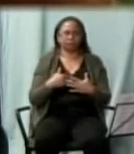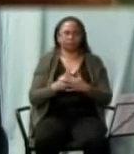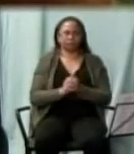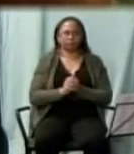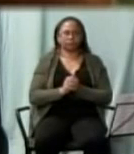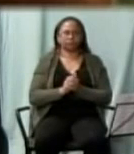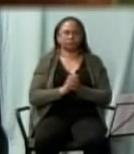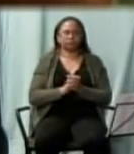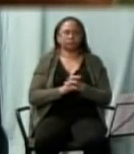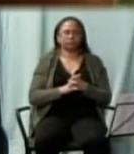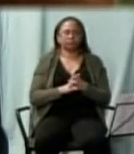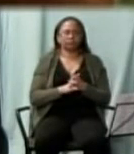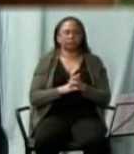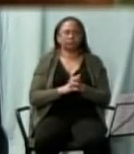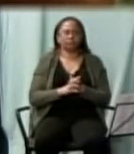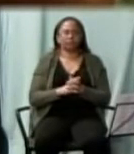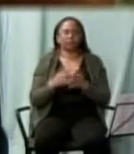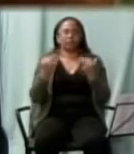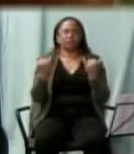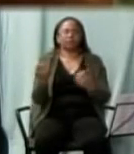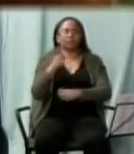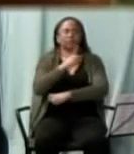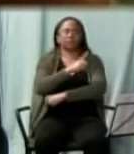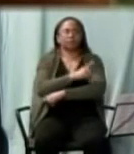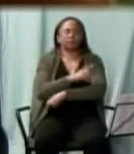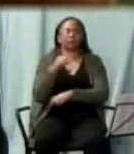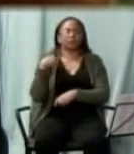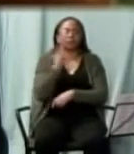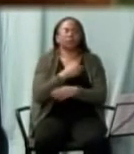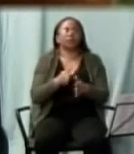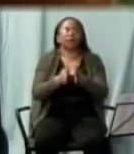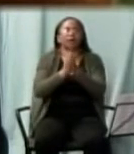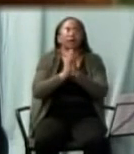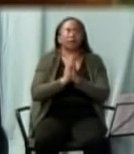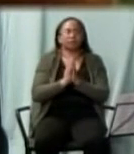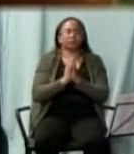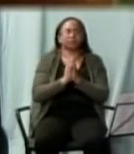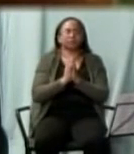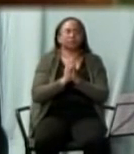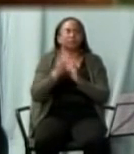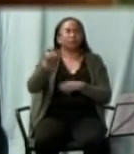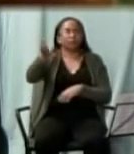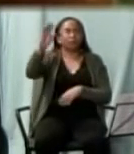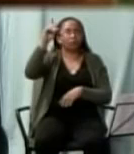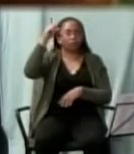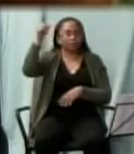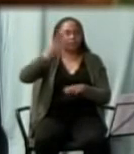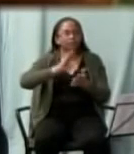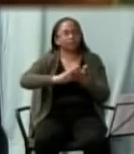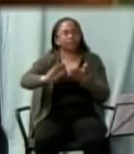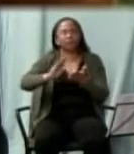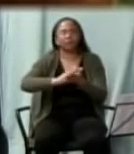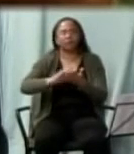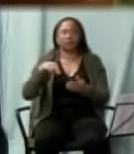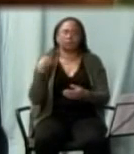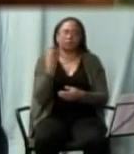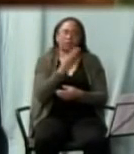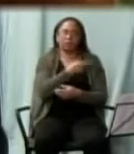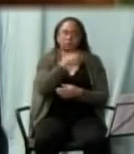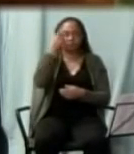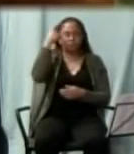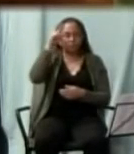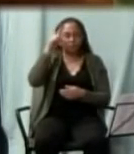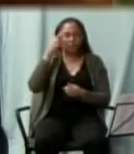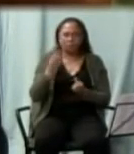and therefore today we ask God's forgiveness for the